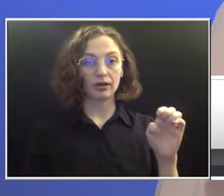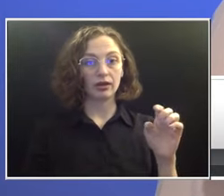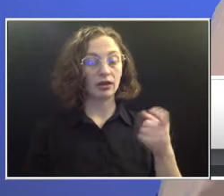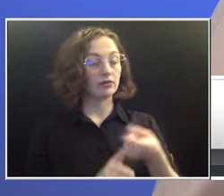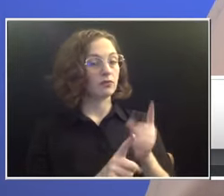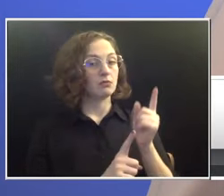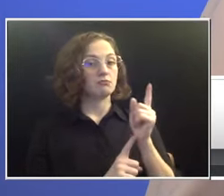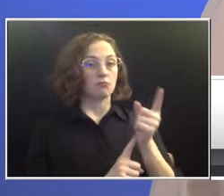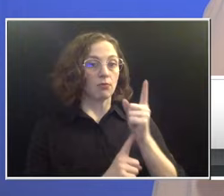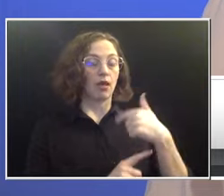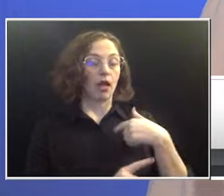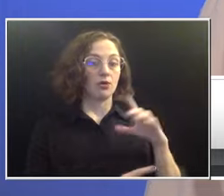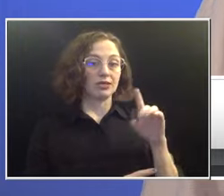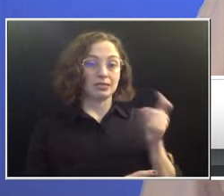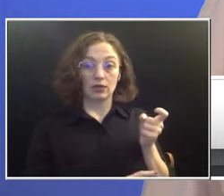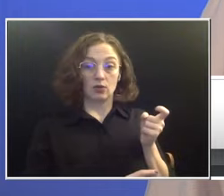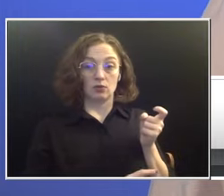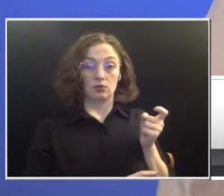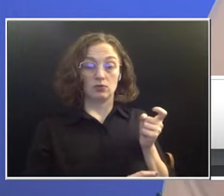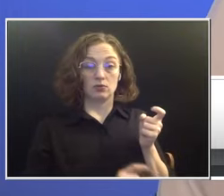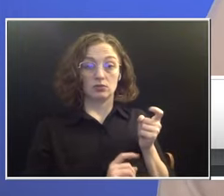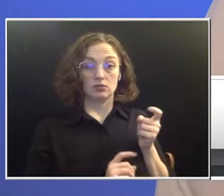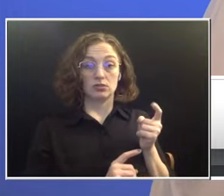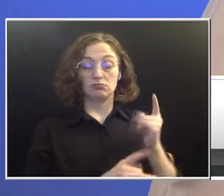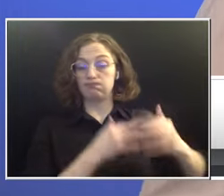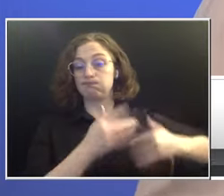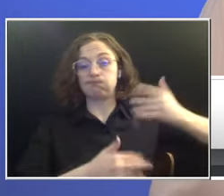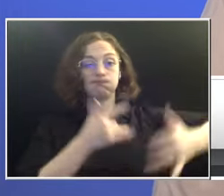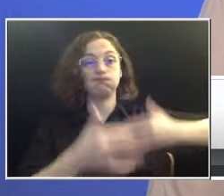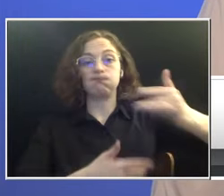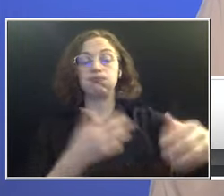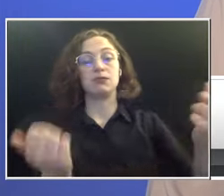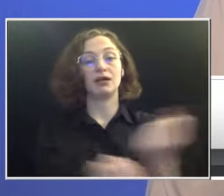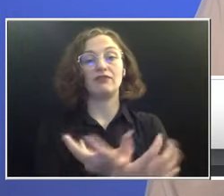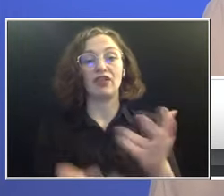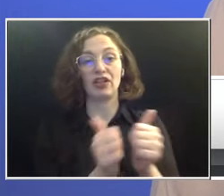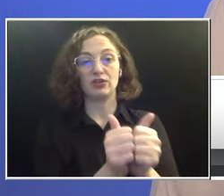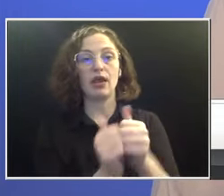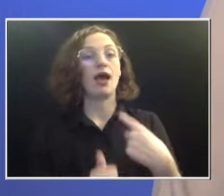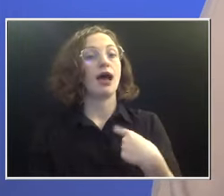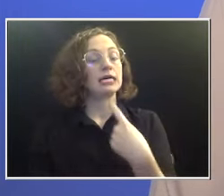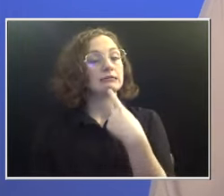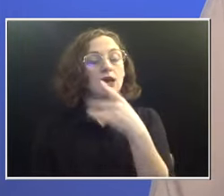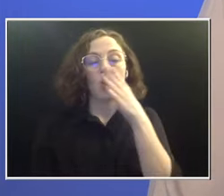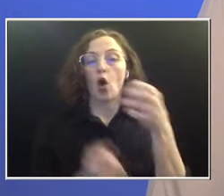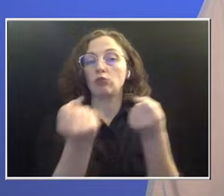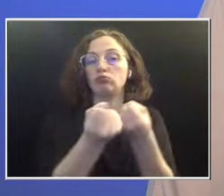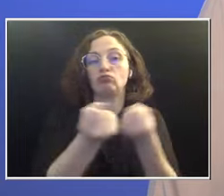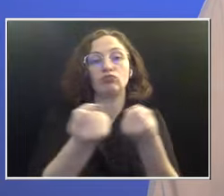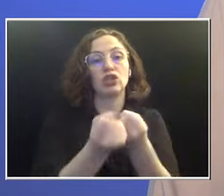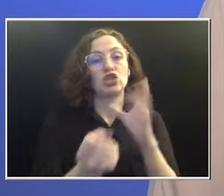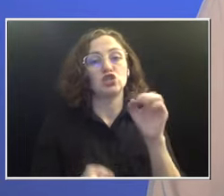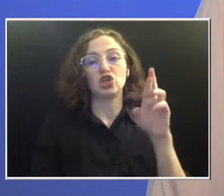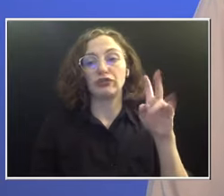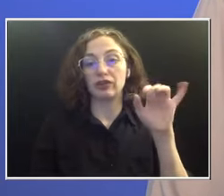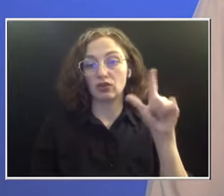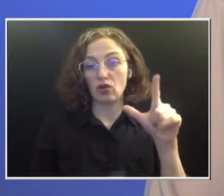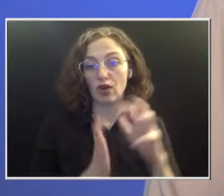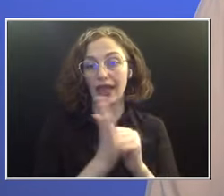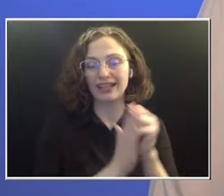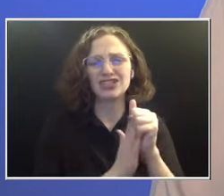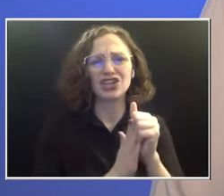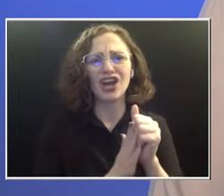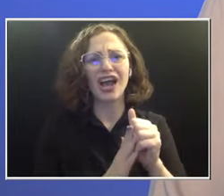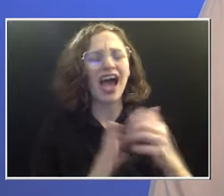after everything that we went through together, I said that I would be an advocate for cervical cancer. basically, don't be embarrassed. You know,